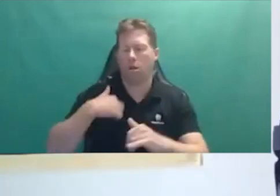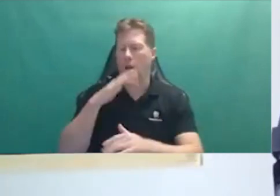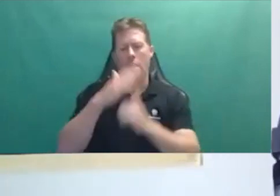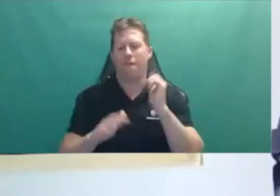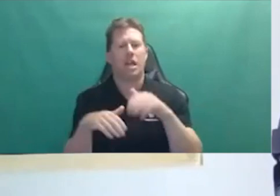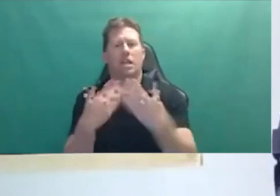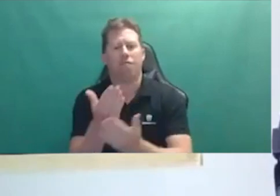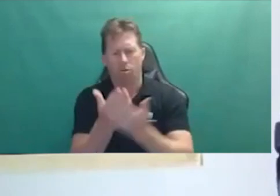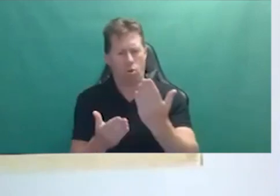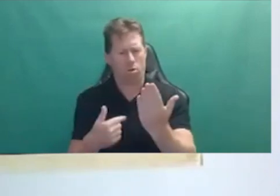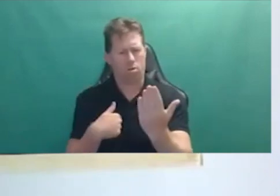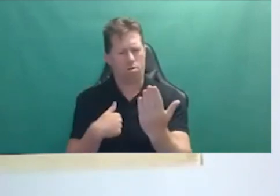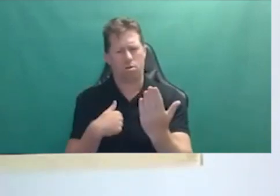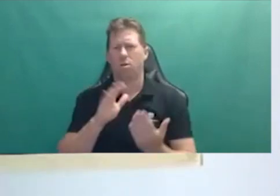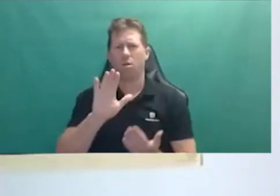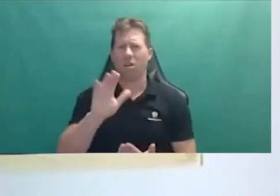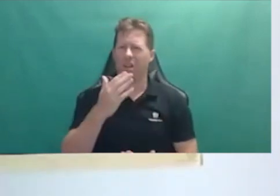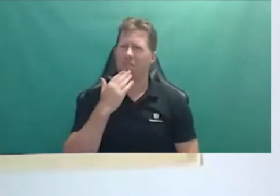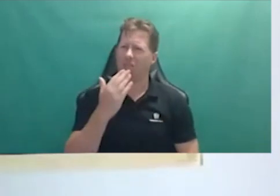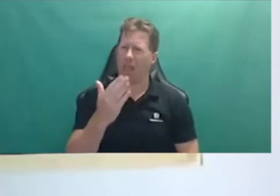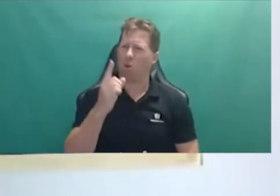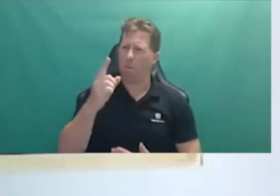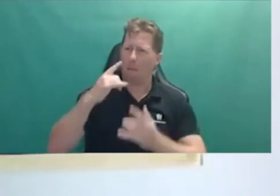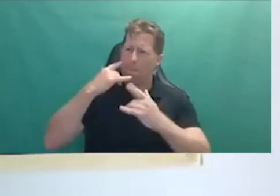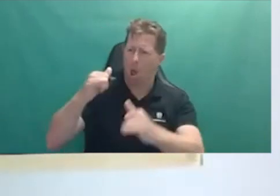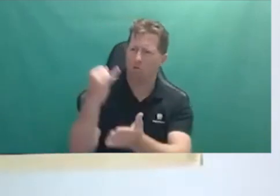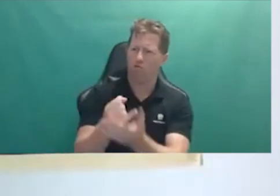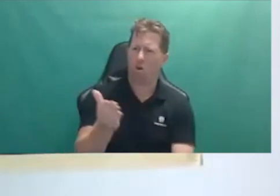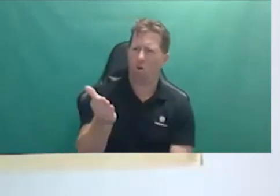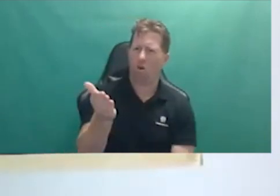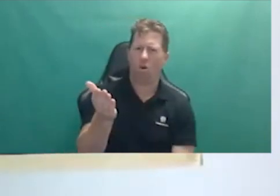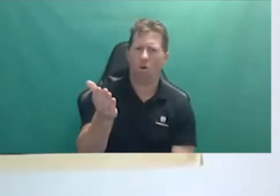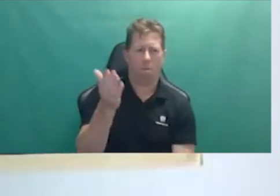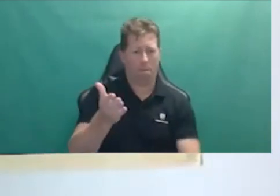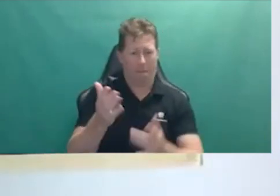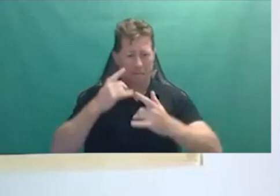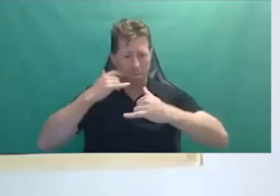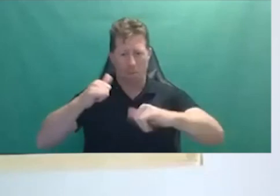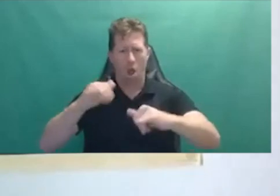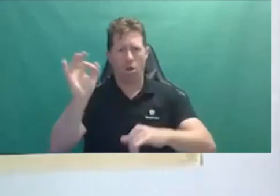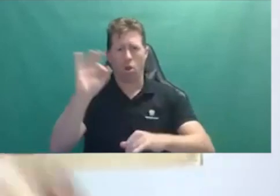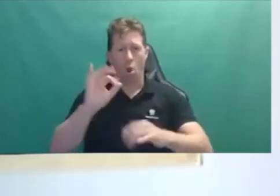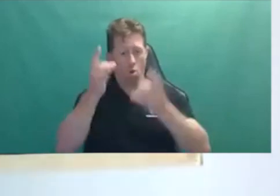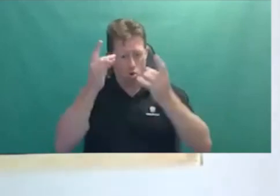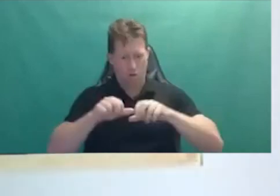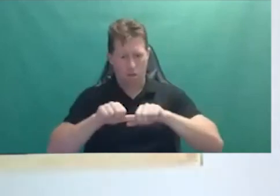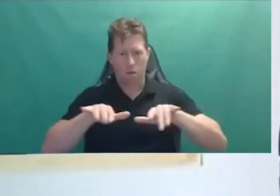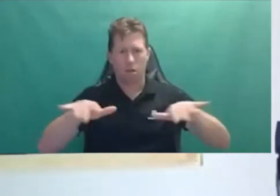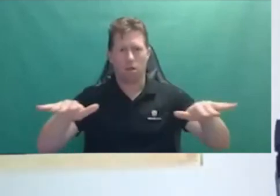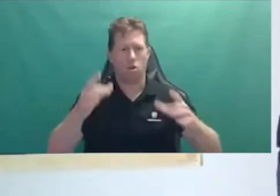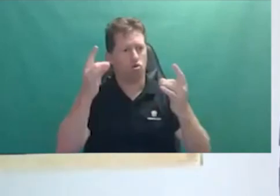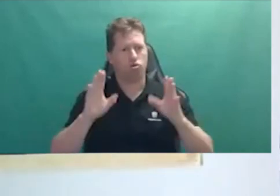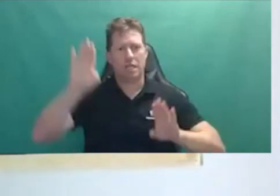kind of said, well, thanks, but your pilot's flawed then, because A, it's not a pilot, you're already rolling it out, you've already handed out tenders.